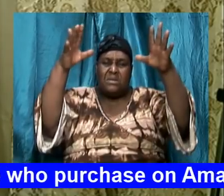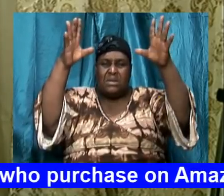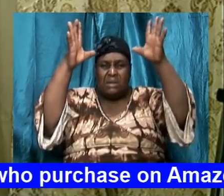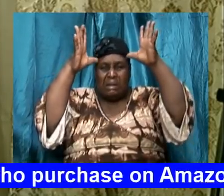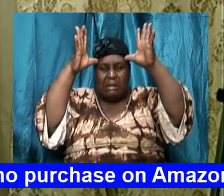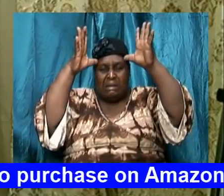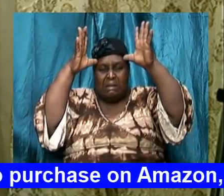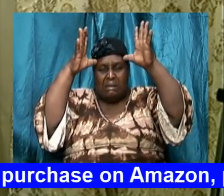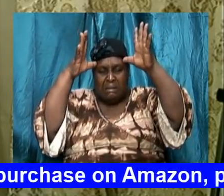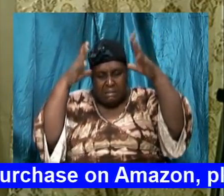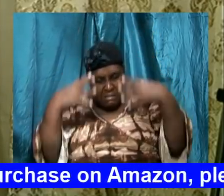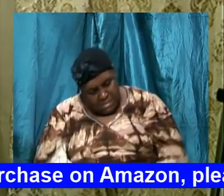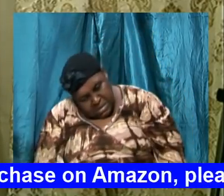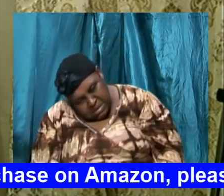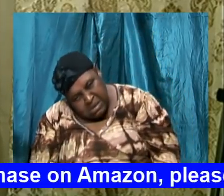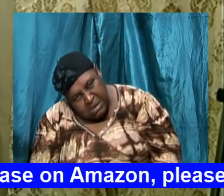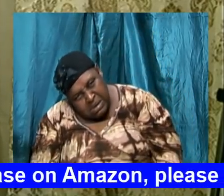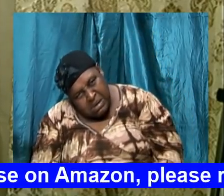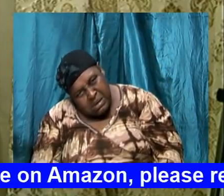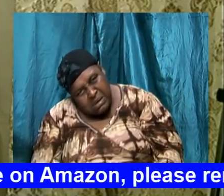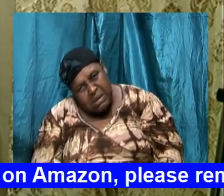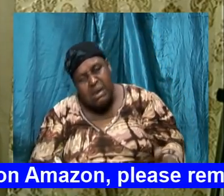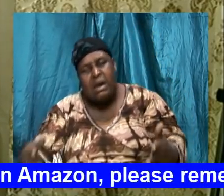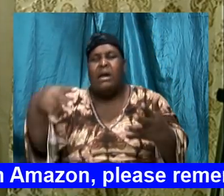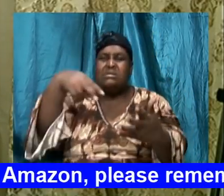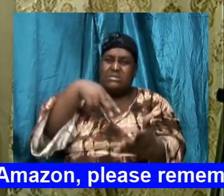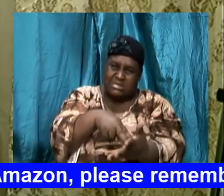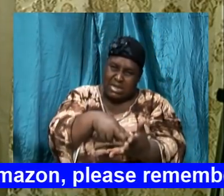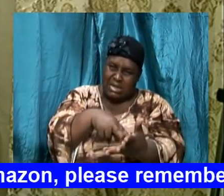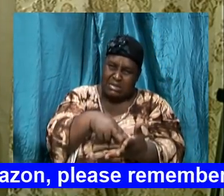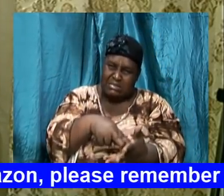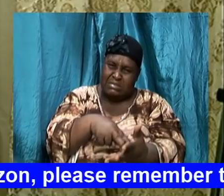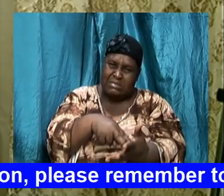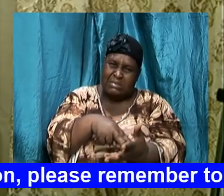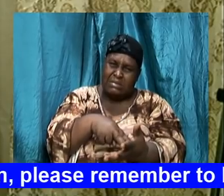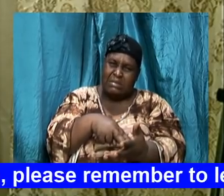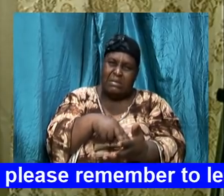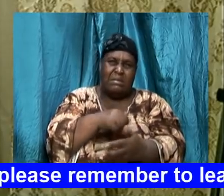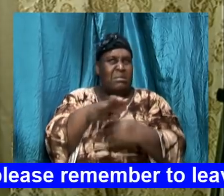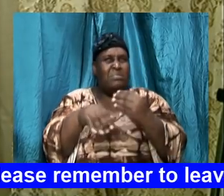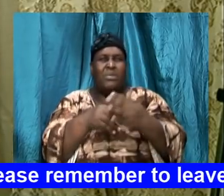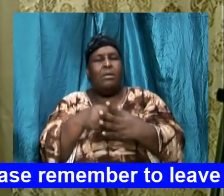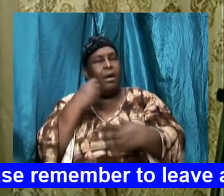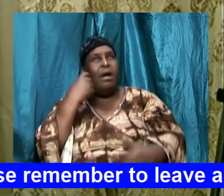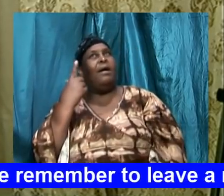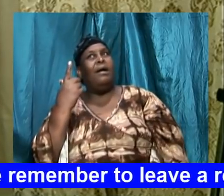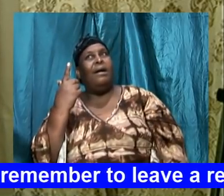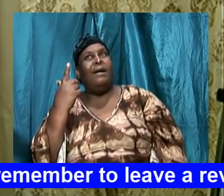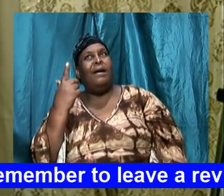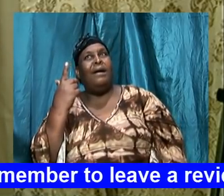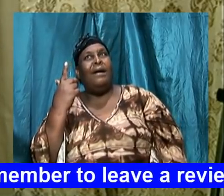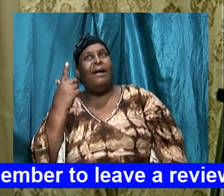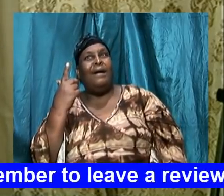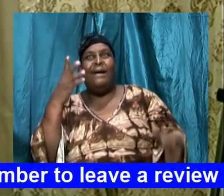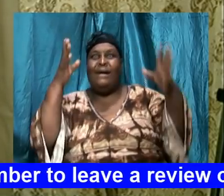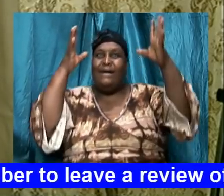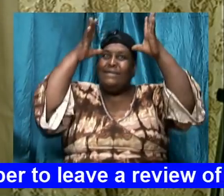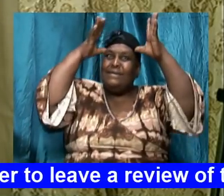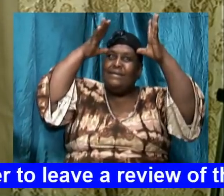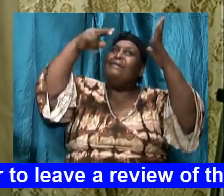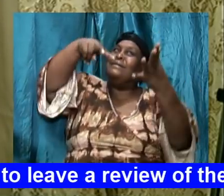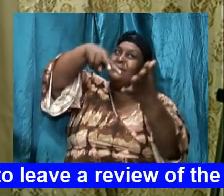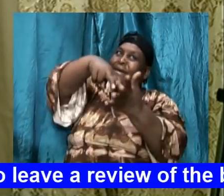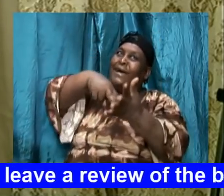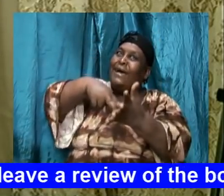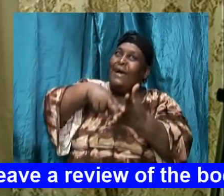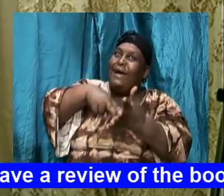automatically stood up. So all of a sudden, the deer realized now that he was standing. How is this? I'm on my